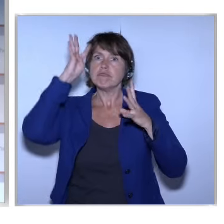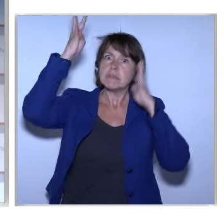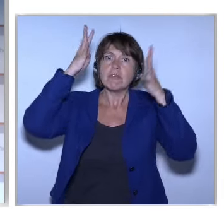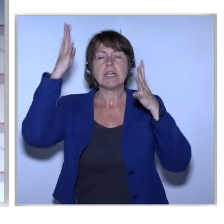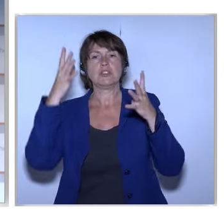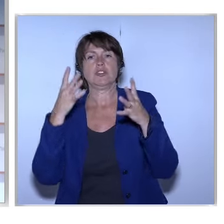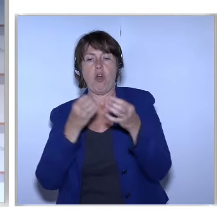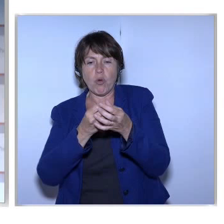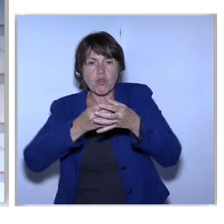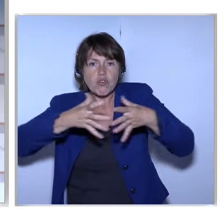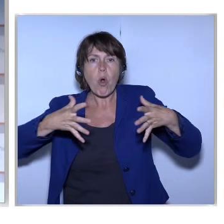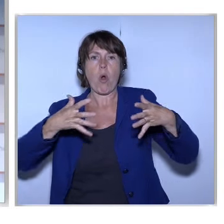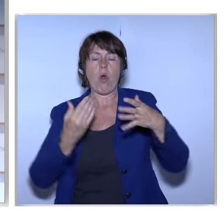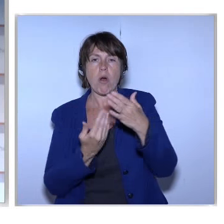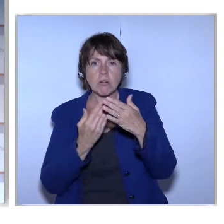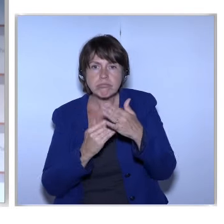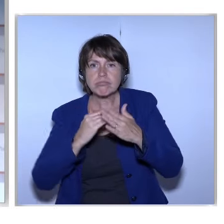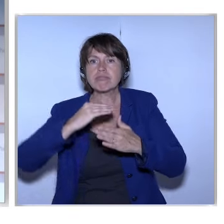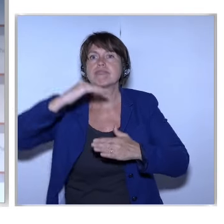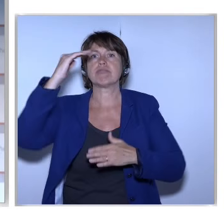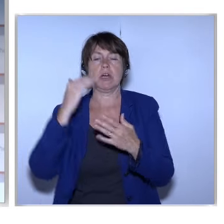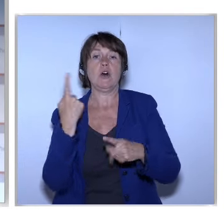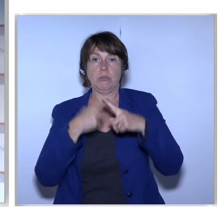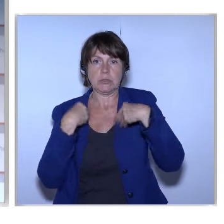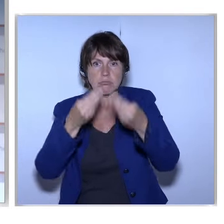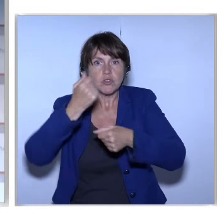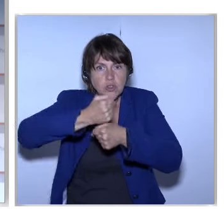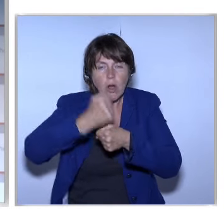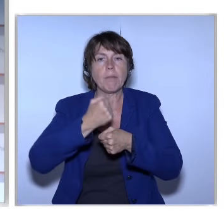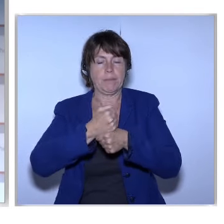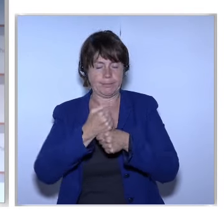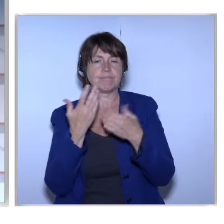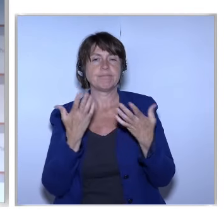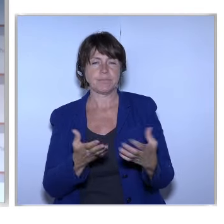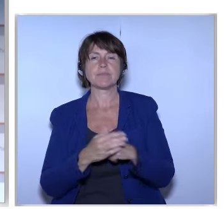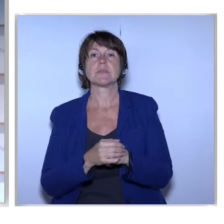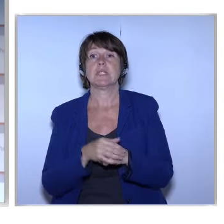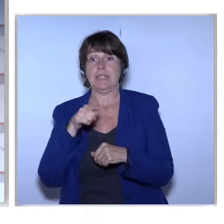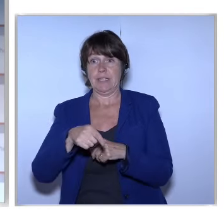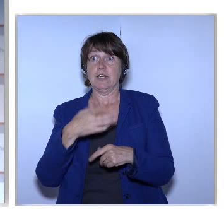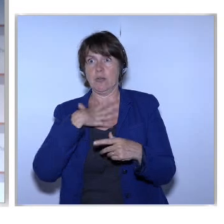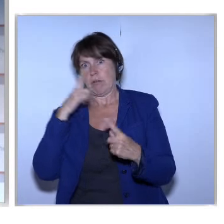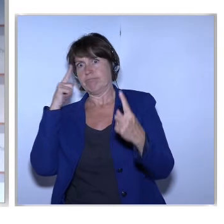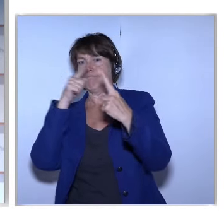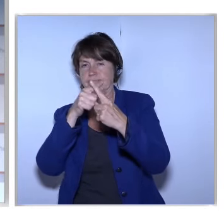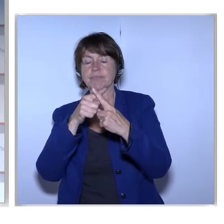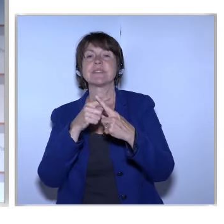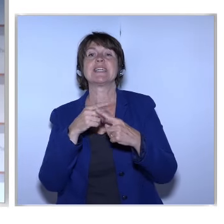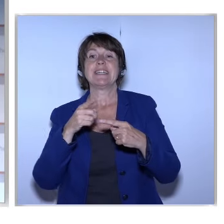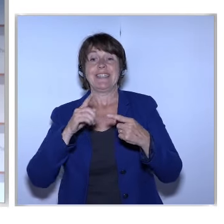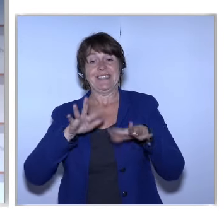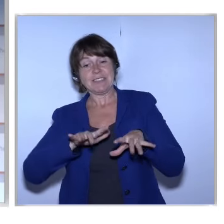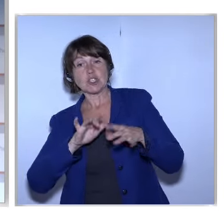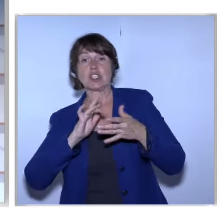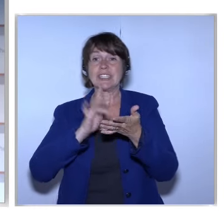Now Of Course You Immediately Recognize This From The European Commission's Digital Single Market Strategy I